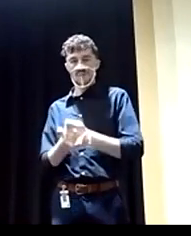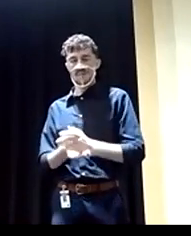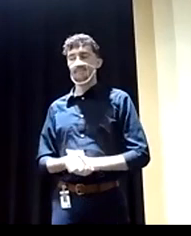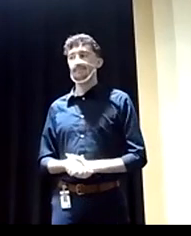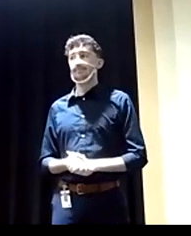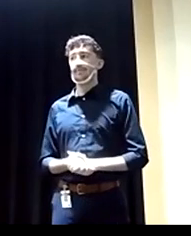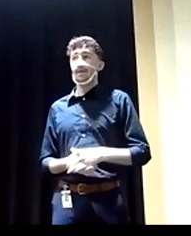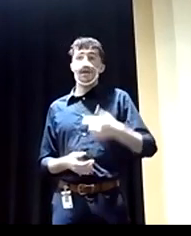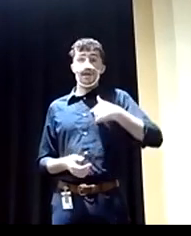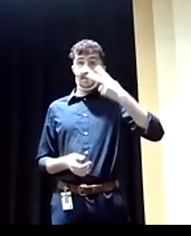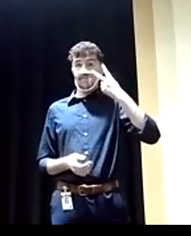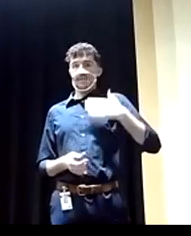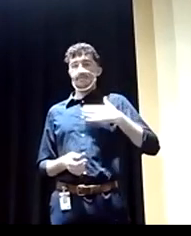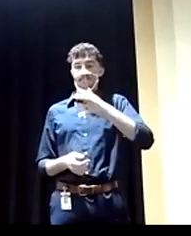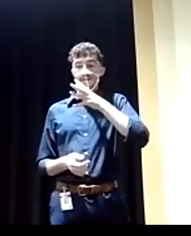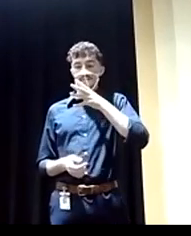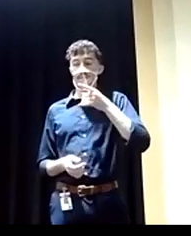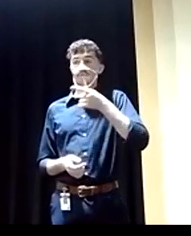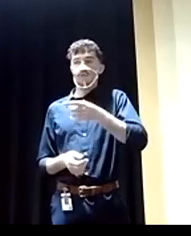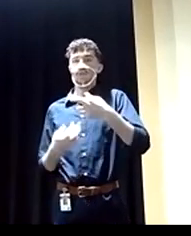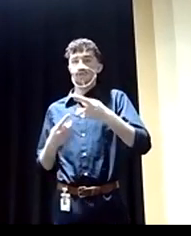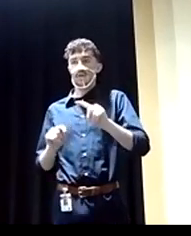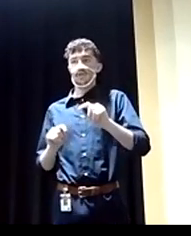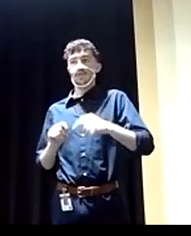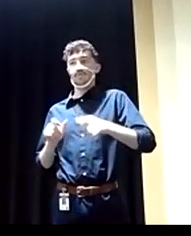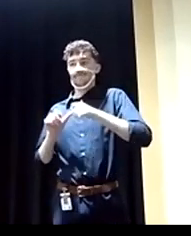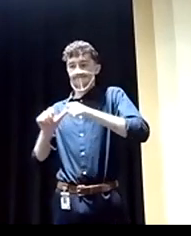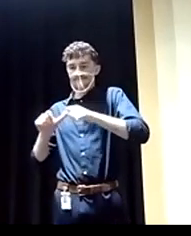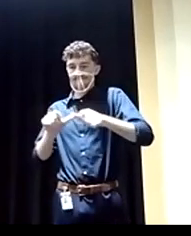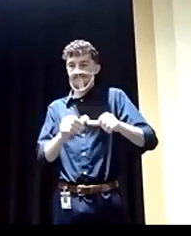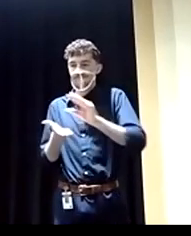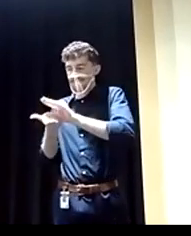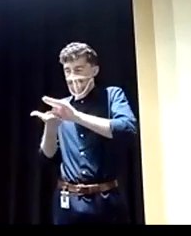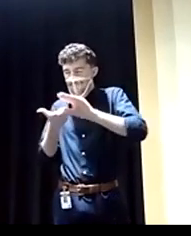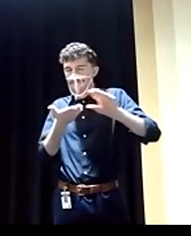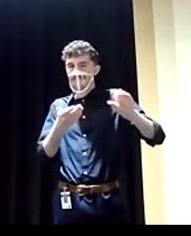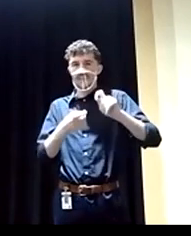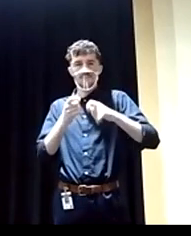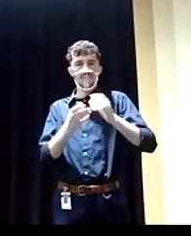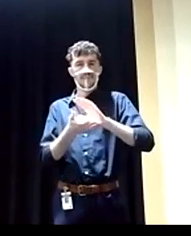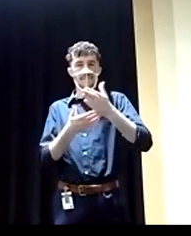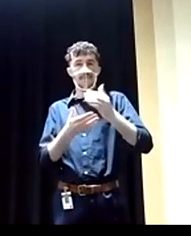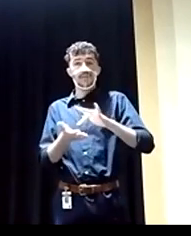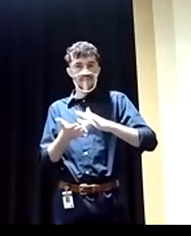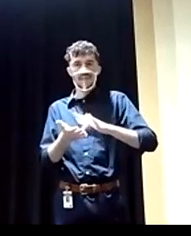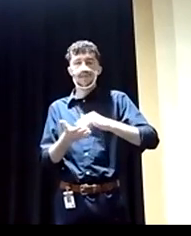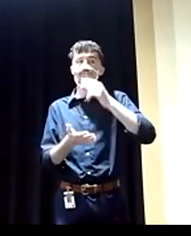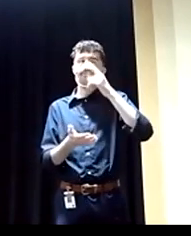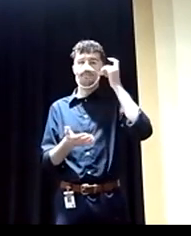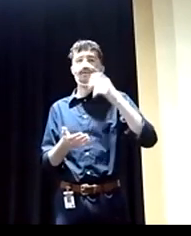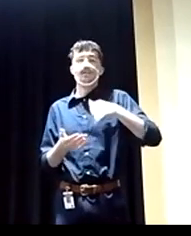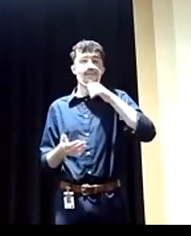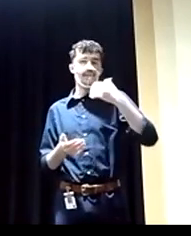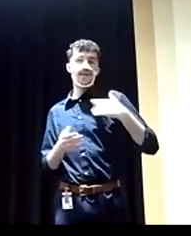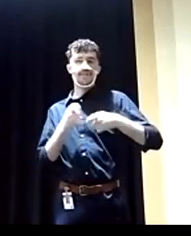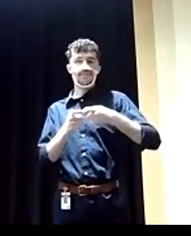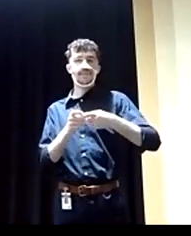I watched my mom ration her insulin for most of my life, bury both of my parents by the time I was 27, because they didn't have the type of health care they